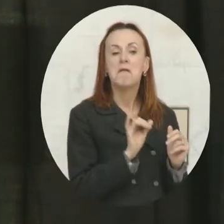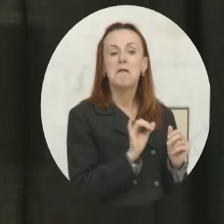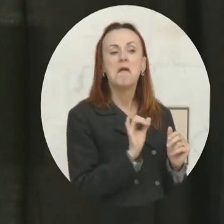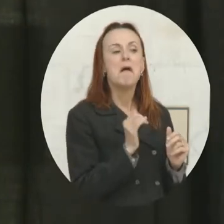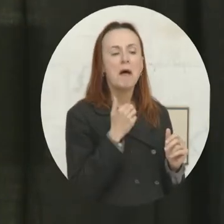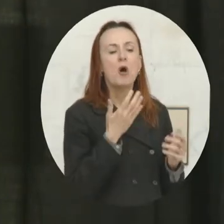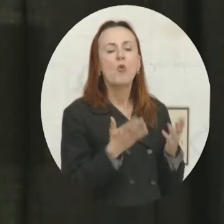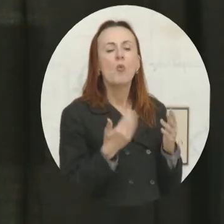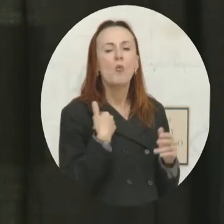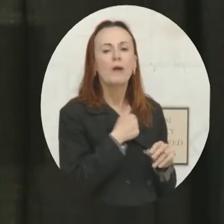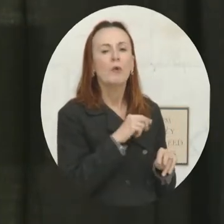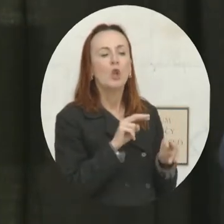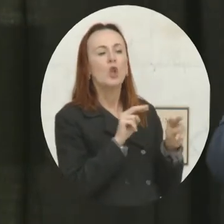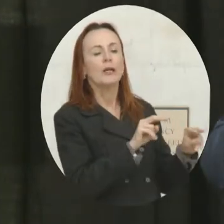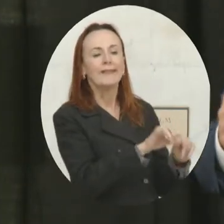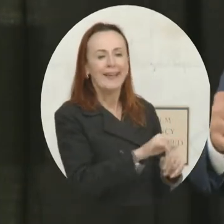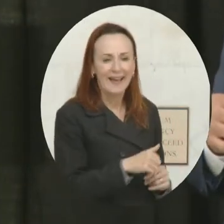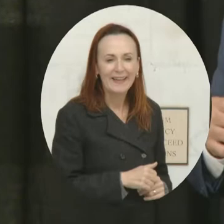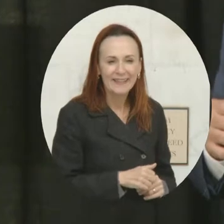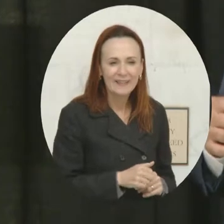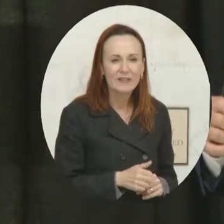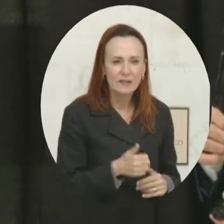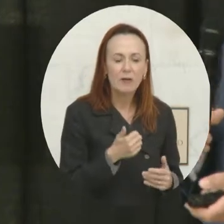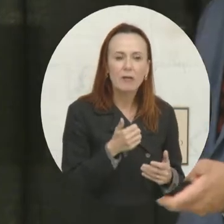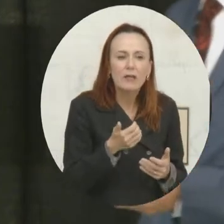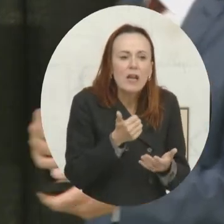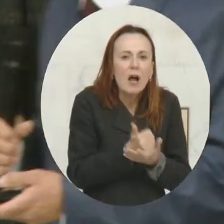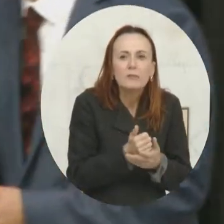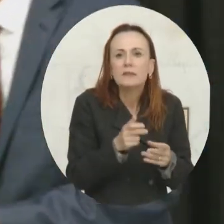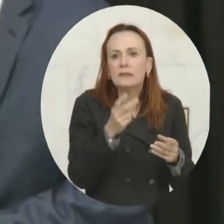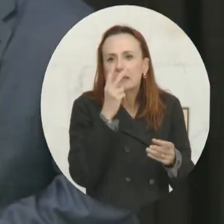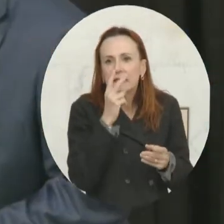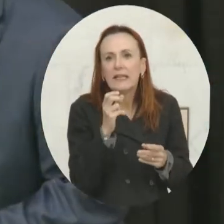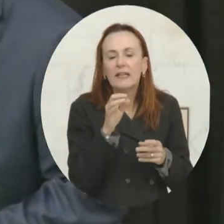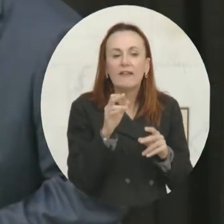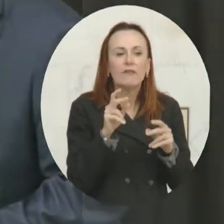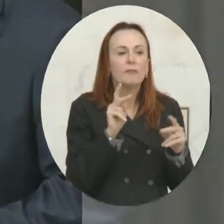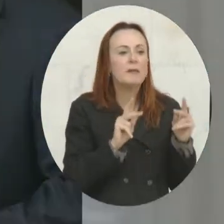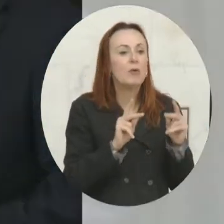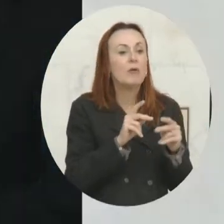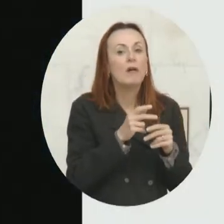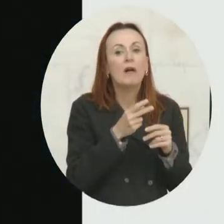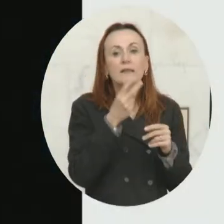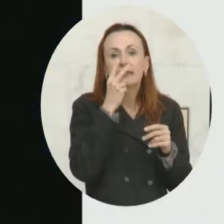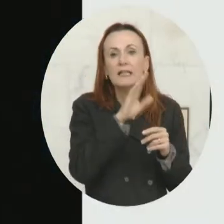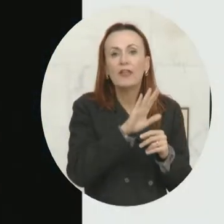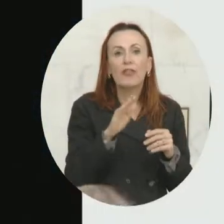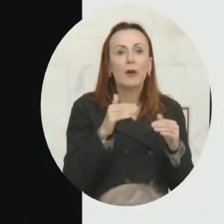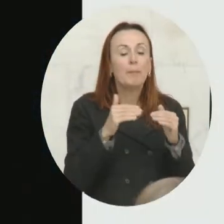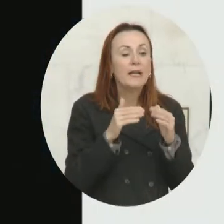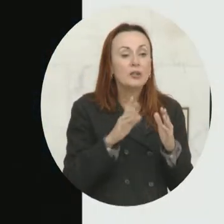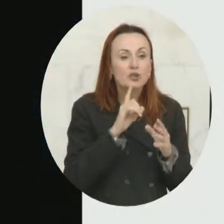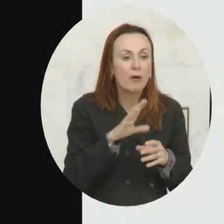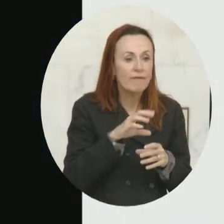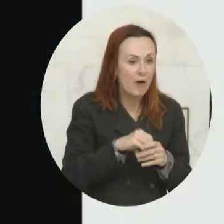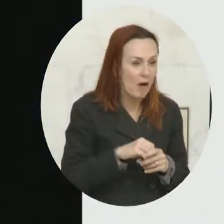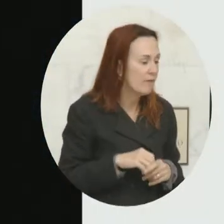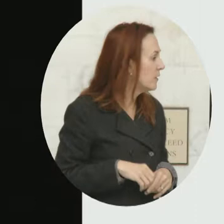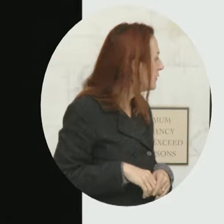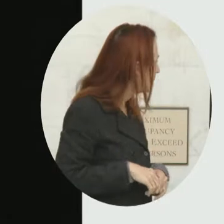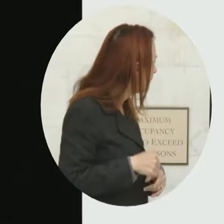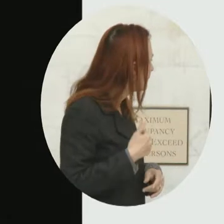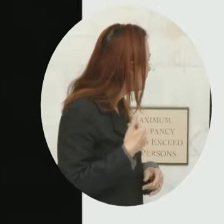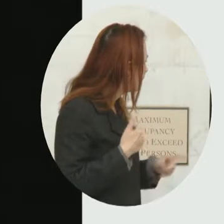way to help people to onboard the system because they see their peers are involved. So we want to make sure things are scalable, duplicatable, and